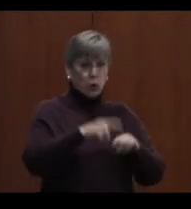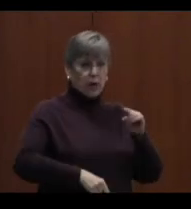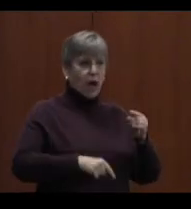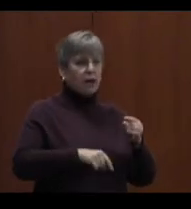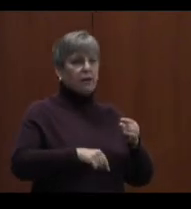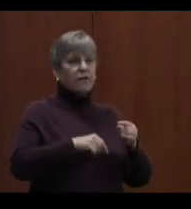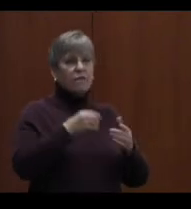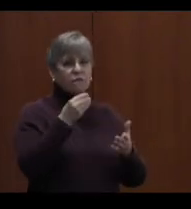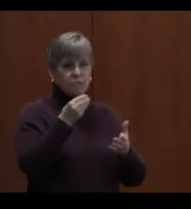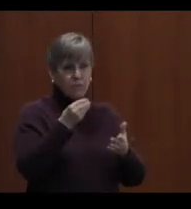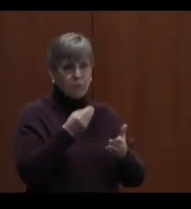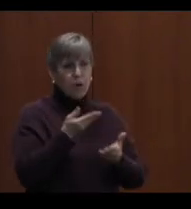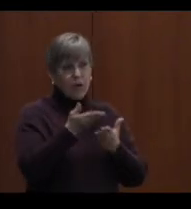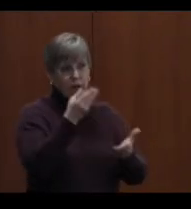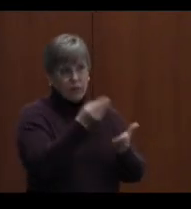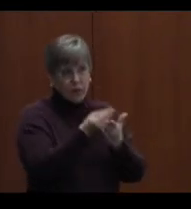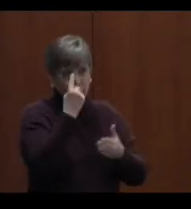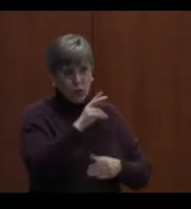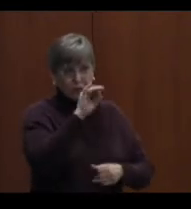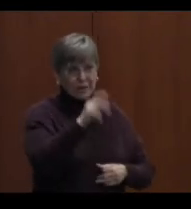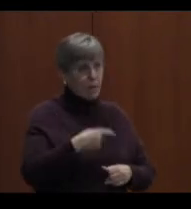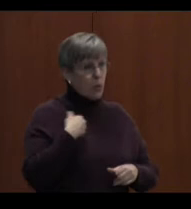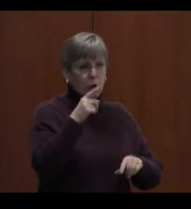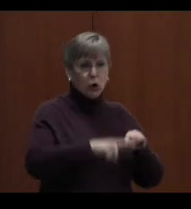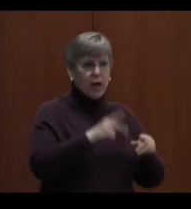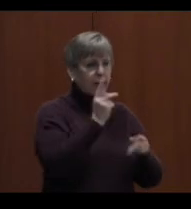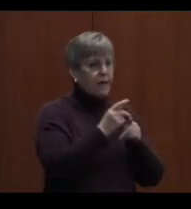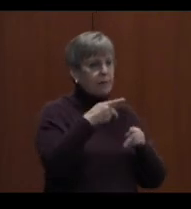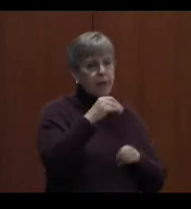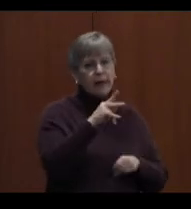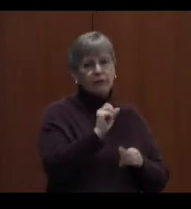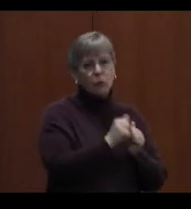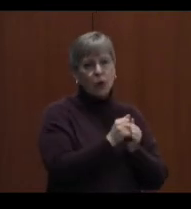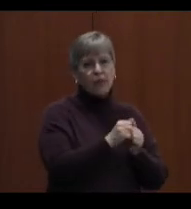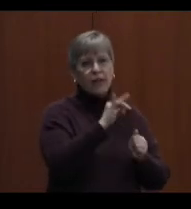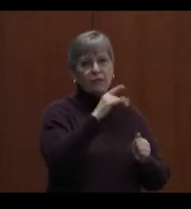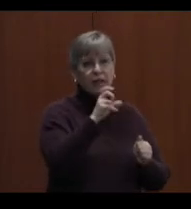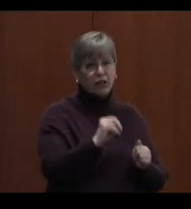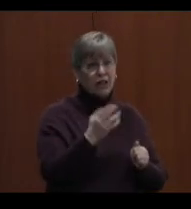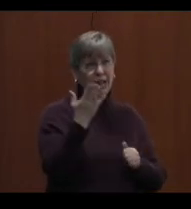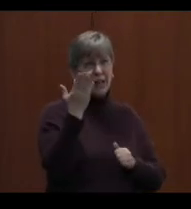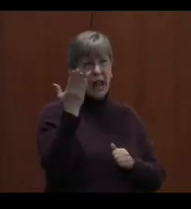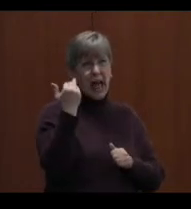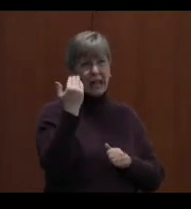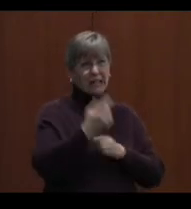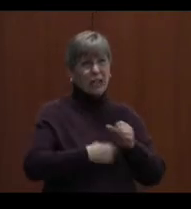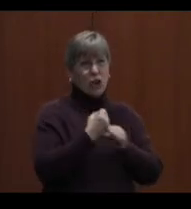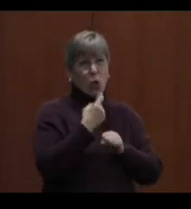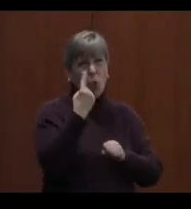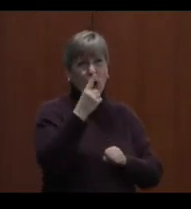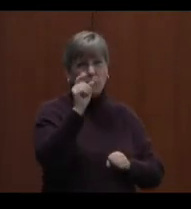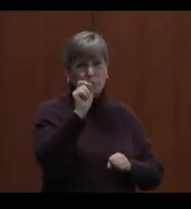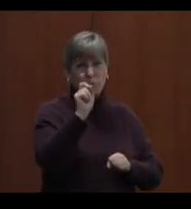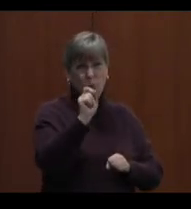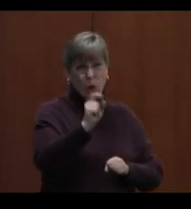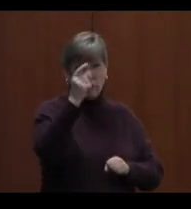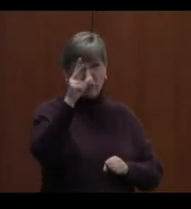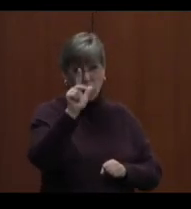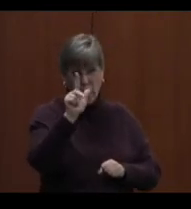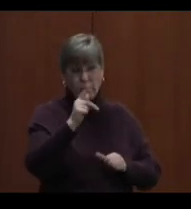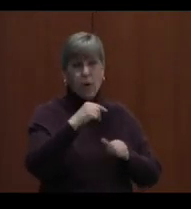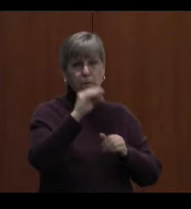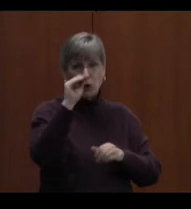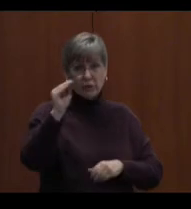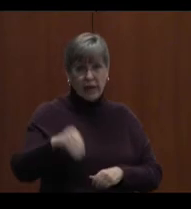a step, and we didn't even keep pace with inflation. Last year, I believe it was 1.25% and no step, and obviously, again,